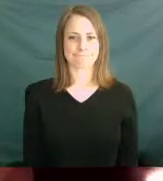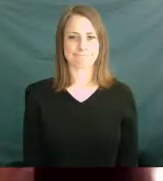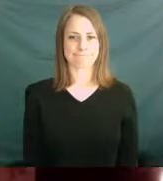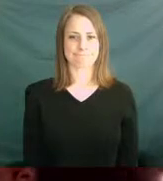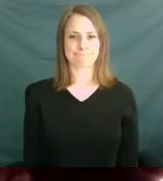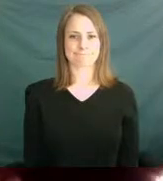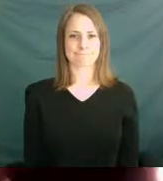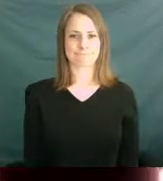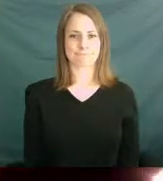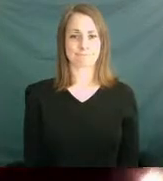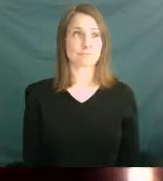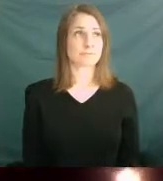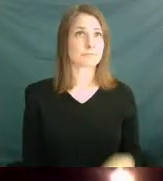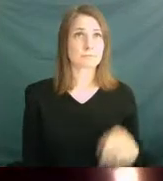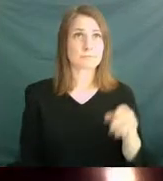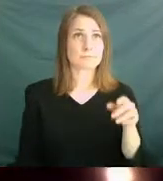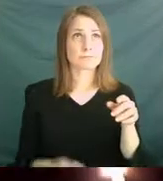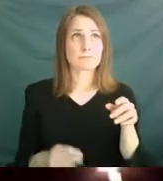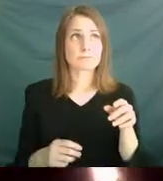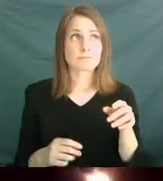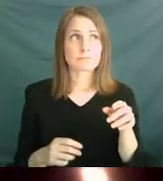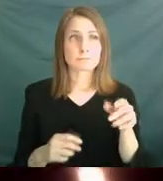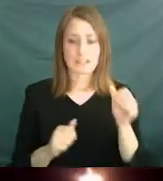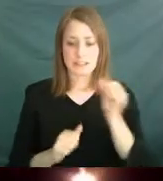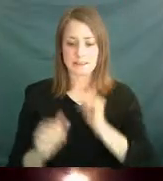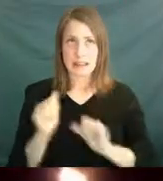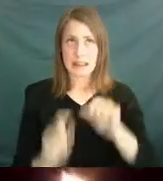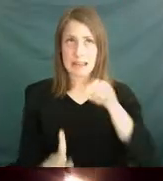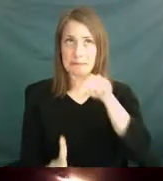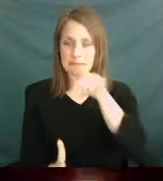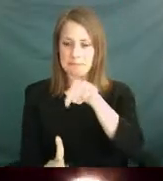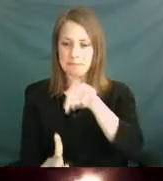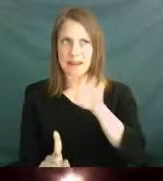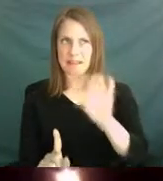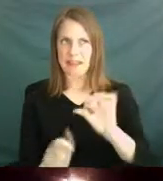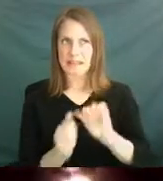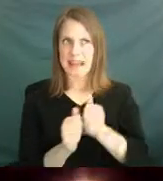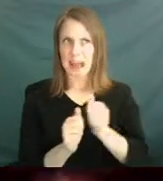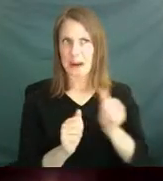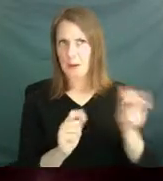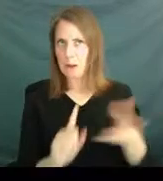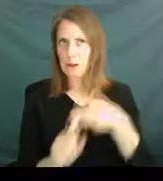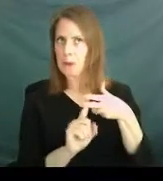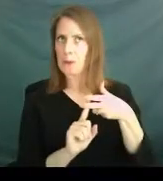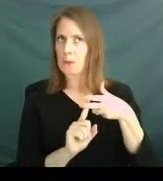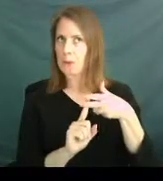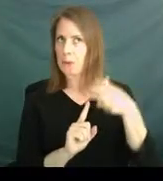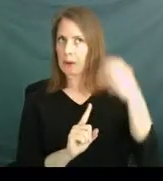The play's the thing wherein thou catch the conscience of the king.